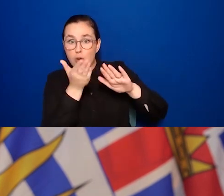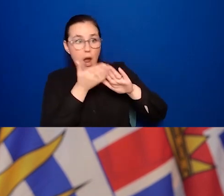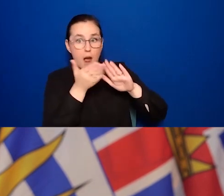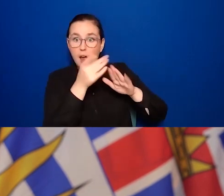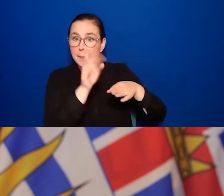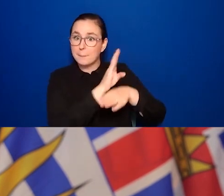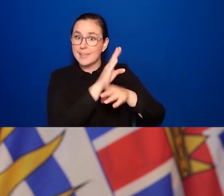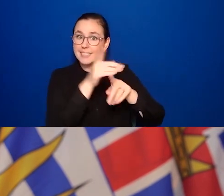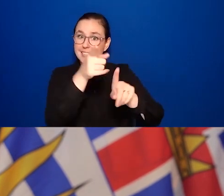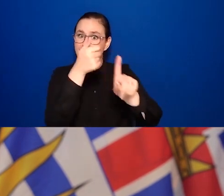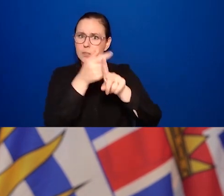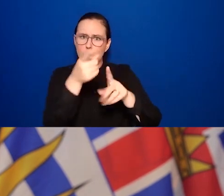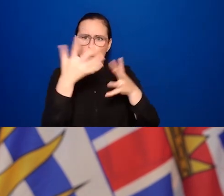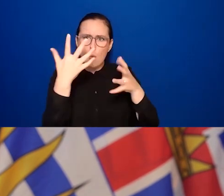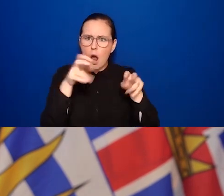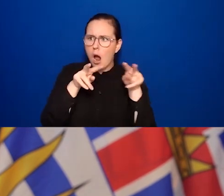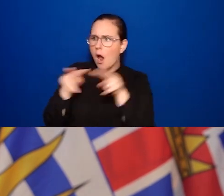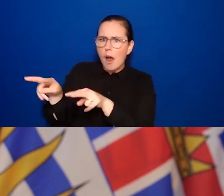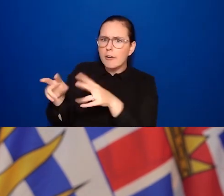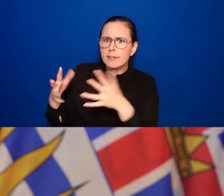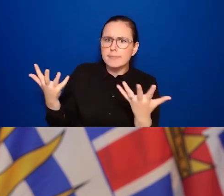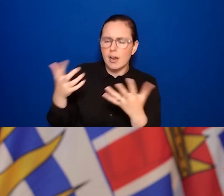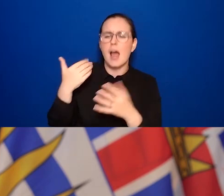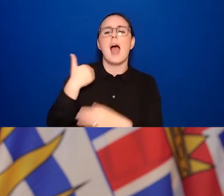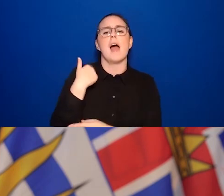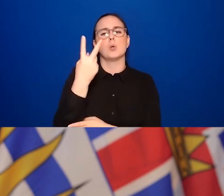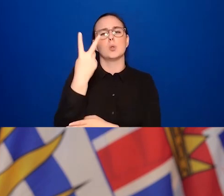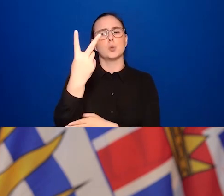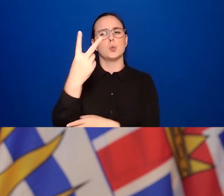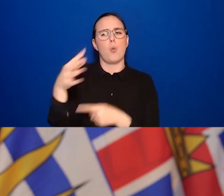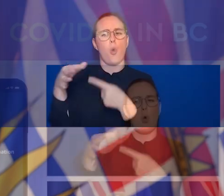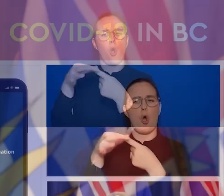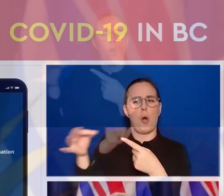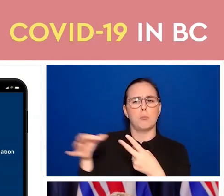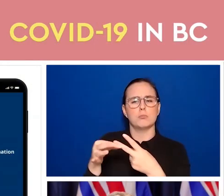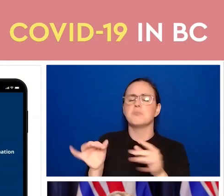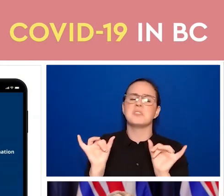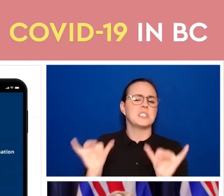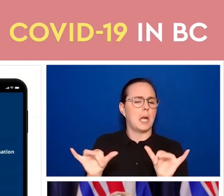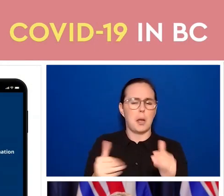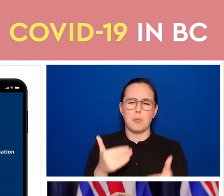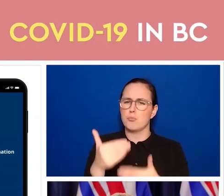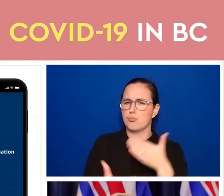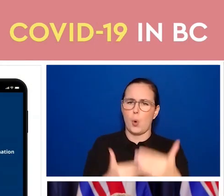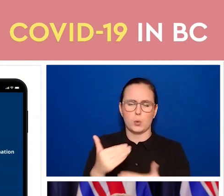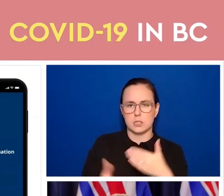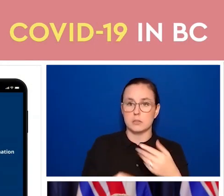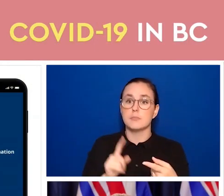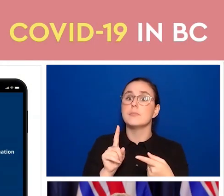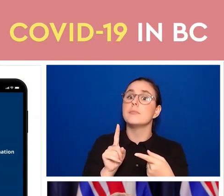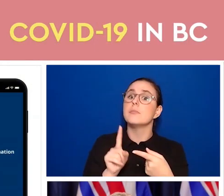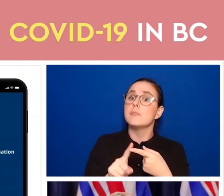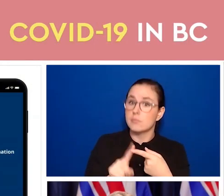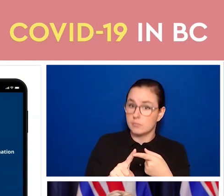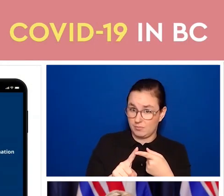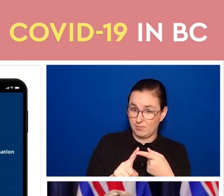same throughout the process where we have this temporary measure in place. Option one is you can download an app that will allow